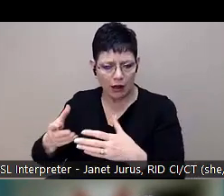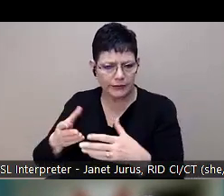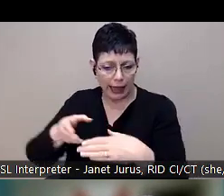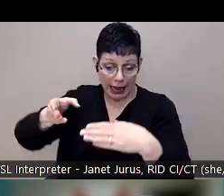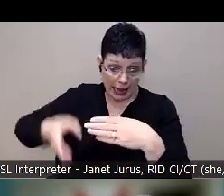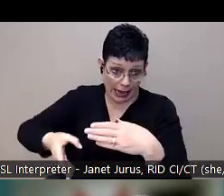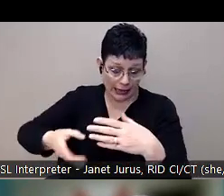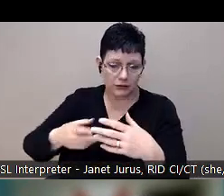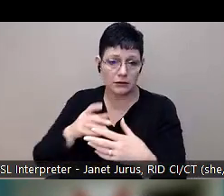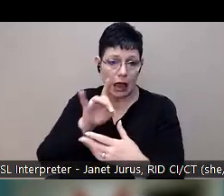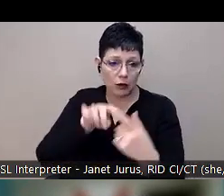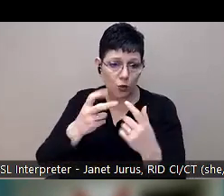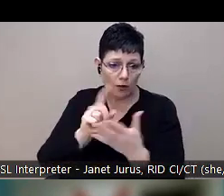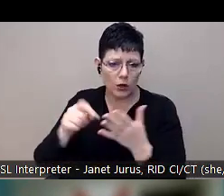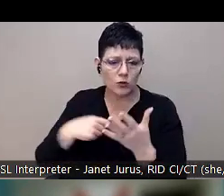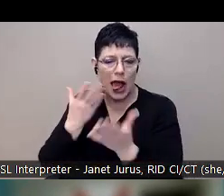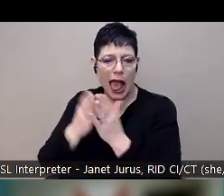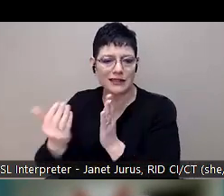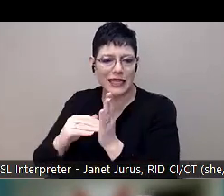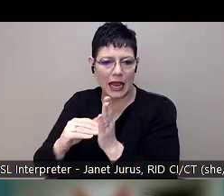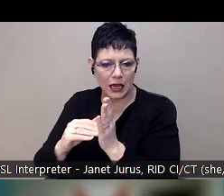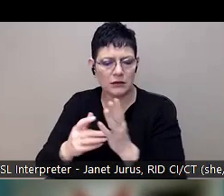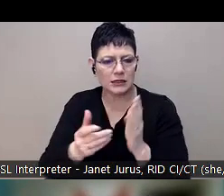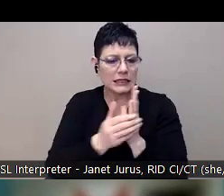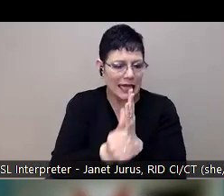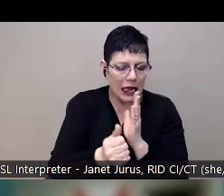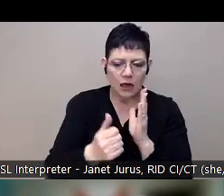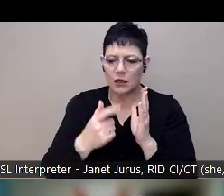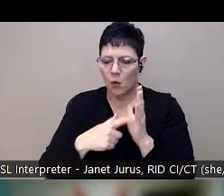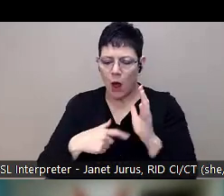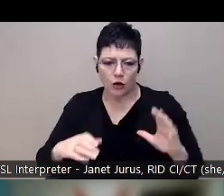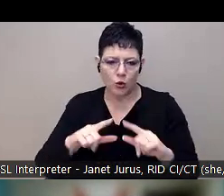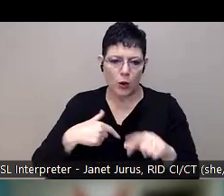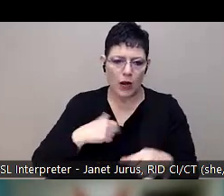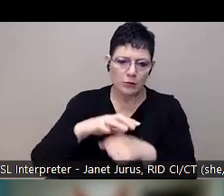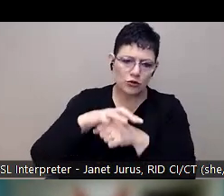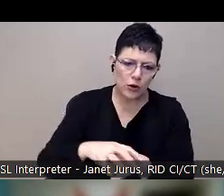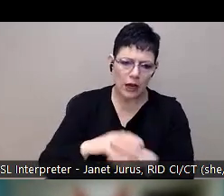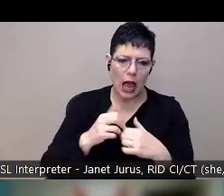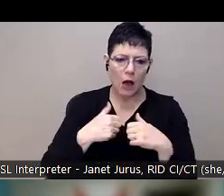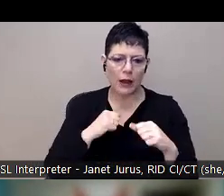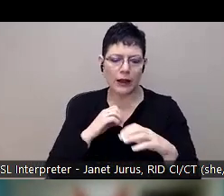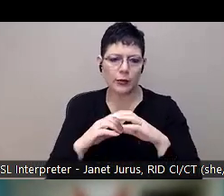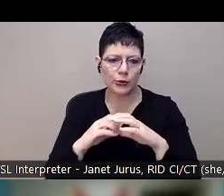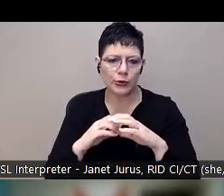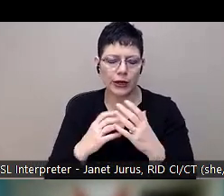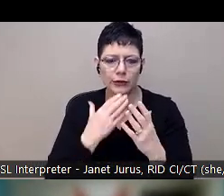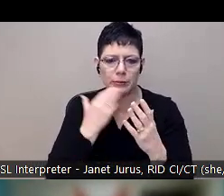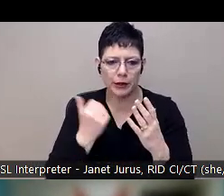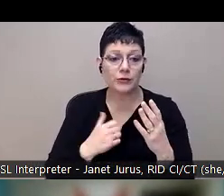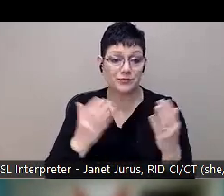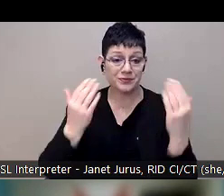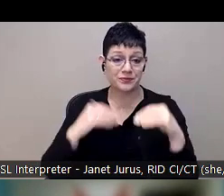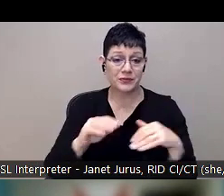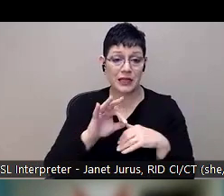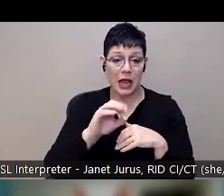sense of control, some skills. How do I handle things? What do I do when I'm stressed? How do I communicate better? 99% are able